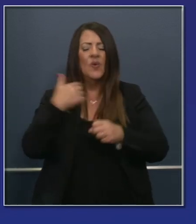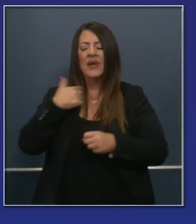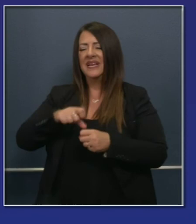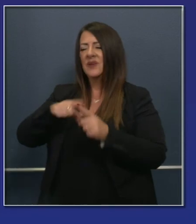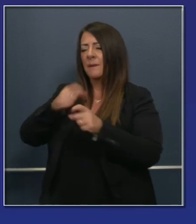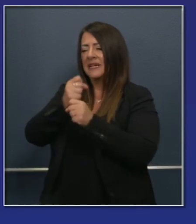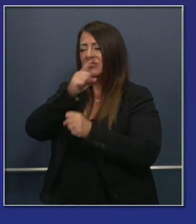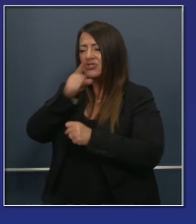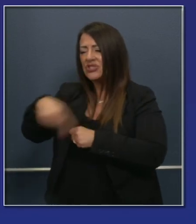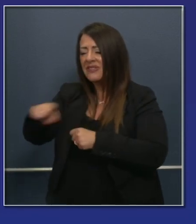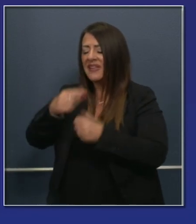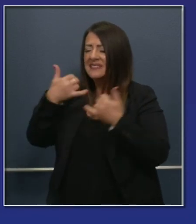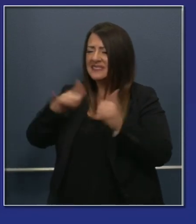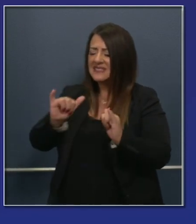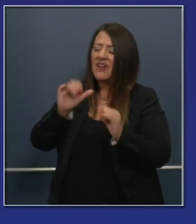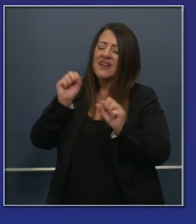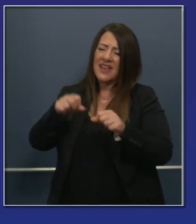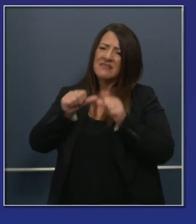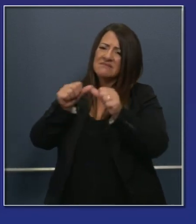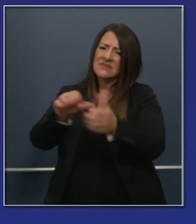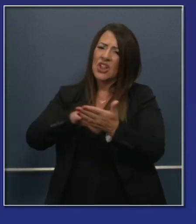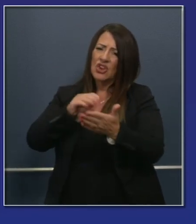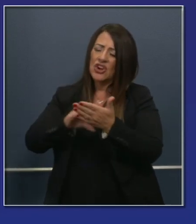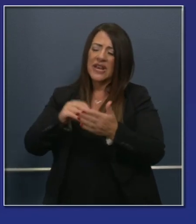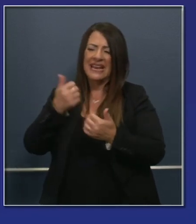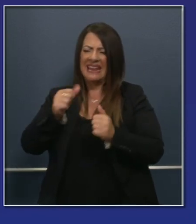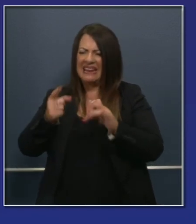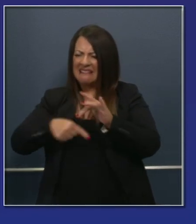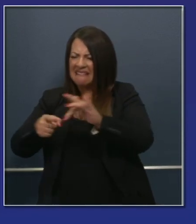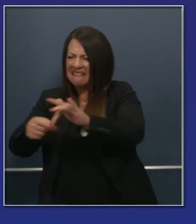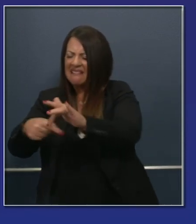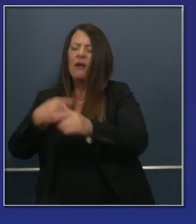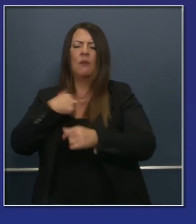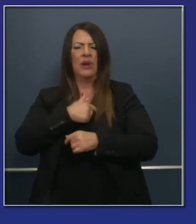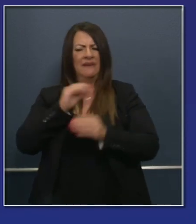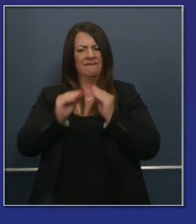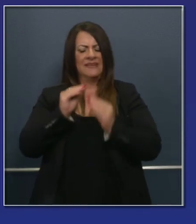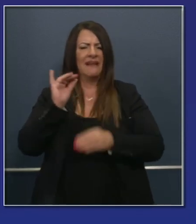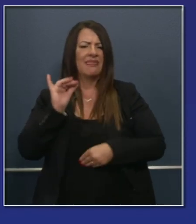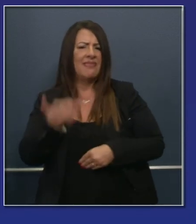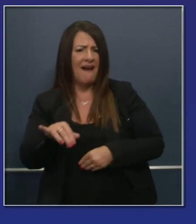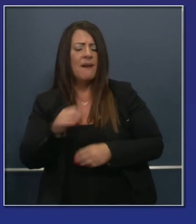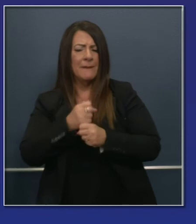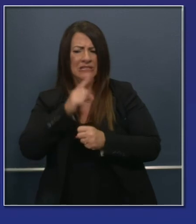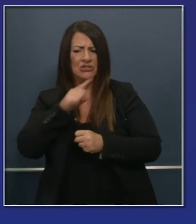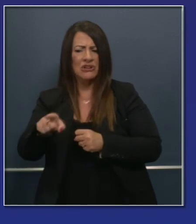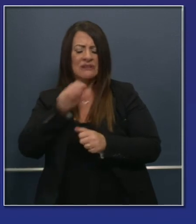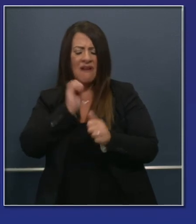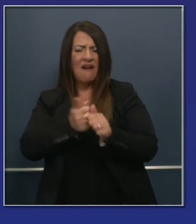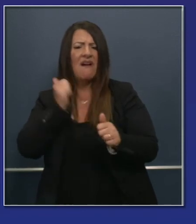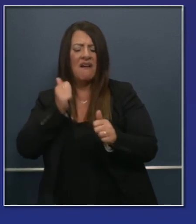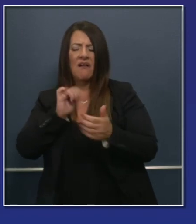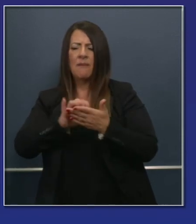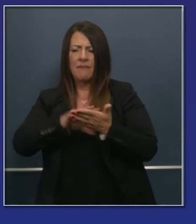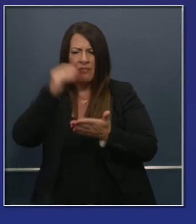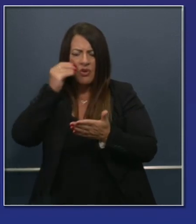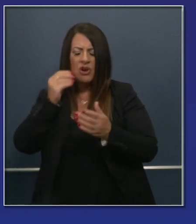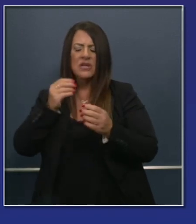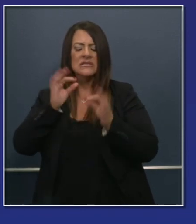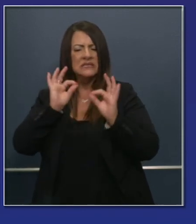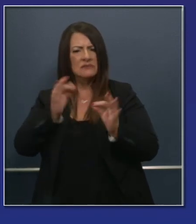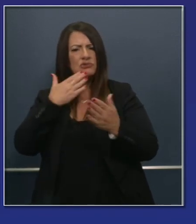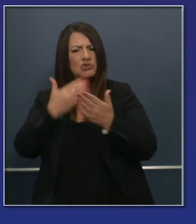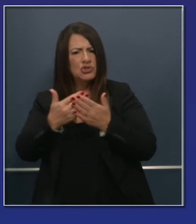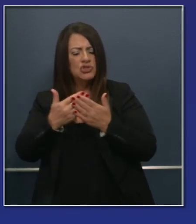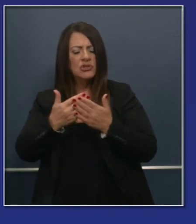priority and to make sure that we offset any learning gaps that may have resulted when we first moved into distance learning. We know that there were